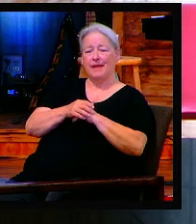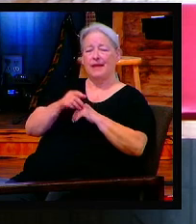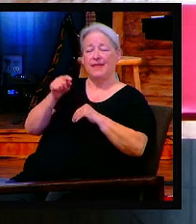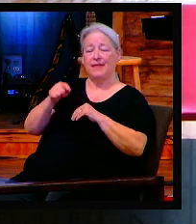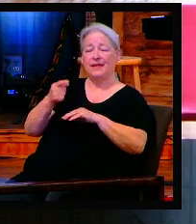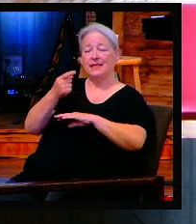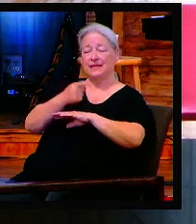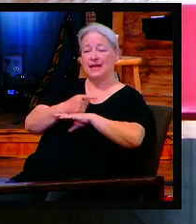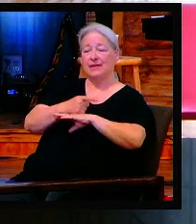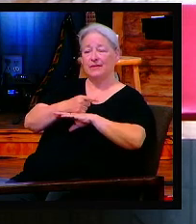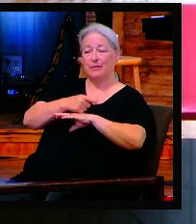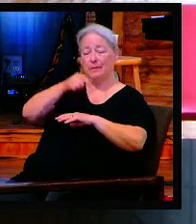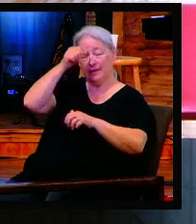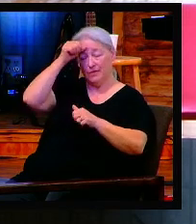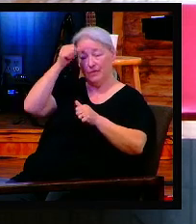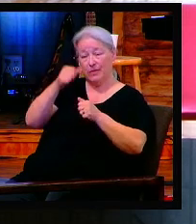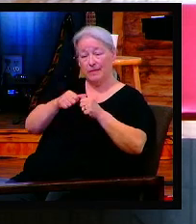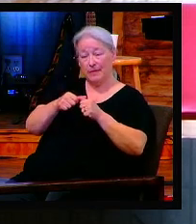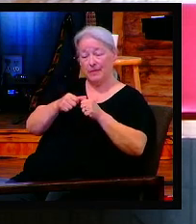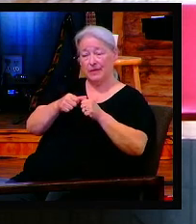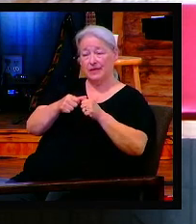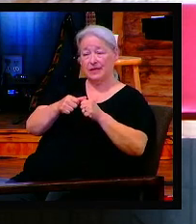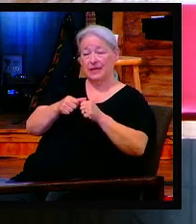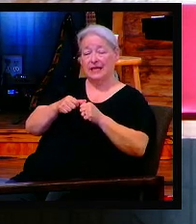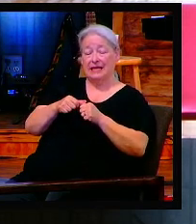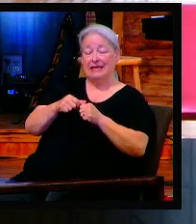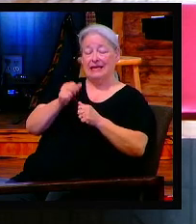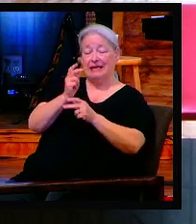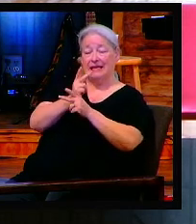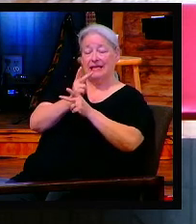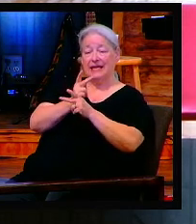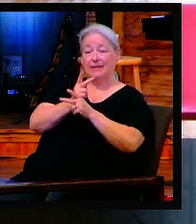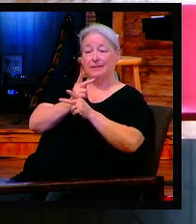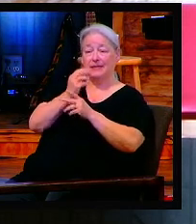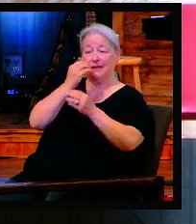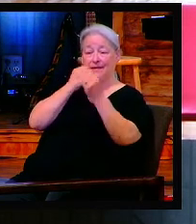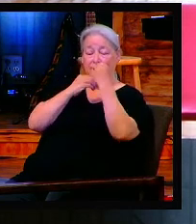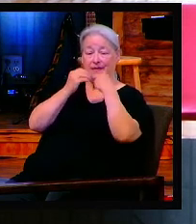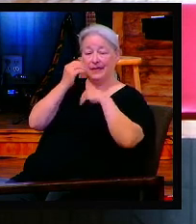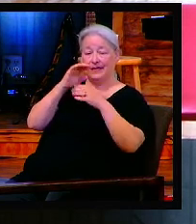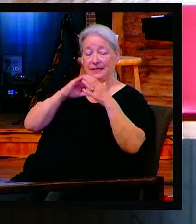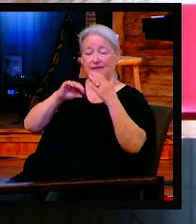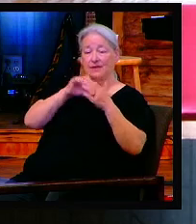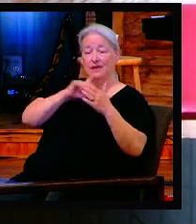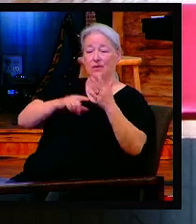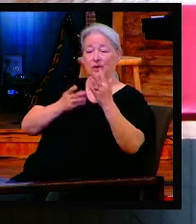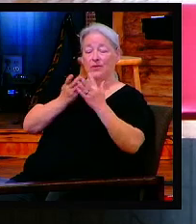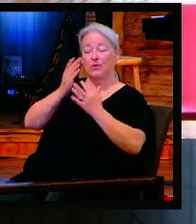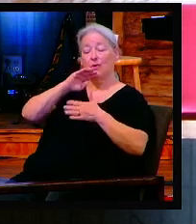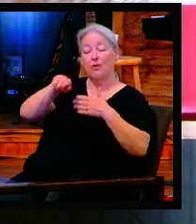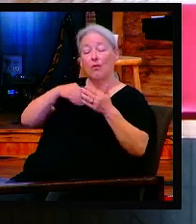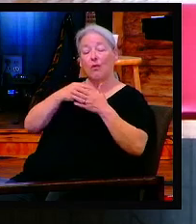you a memorial, and you shall keep it as a feast to the Lord throughout your generations. If you believe that, say amen.